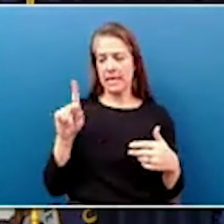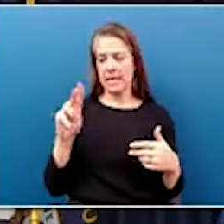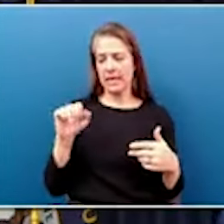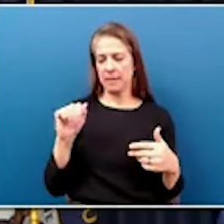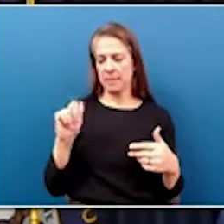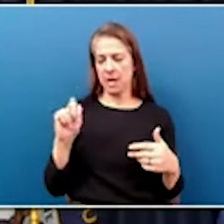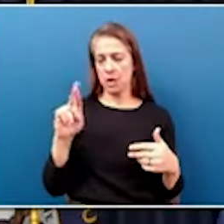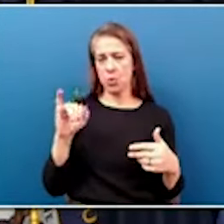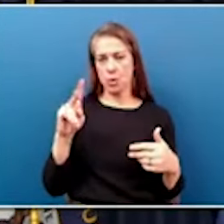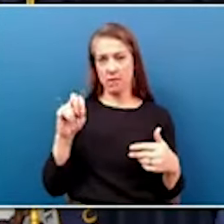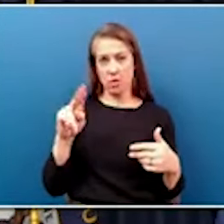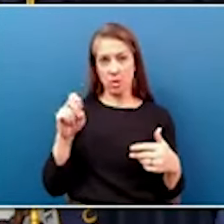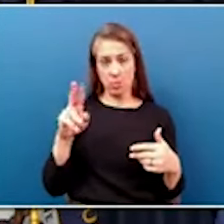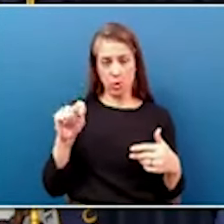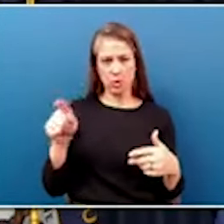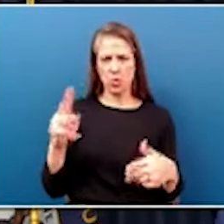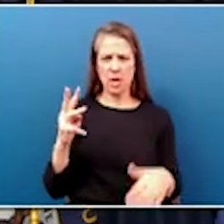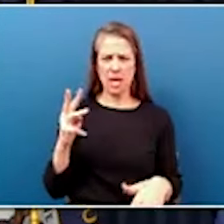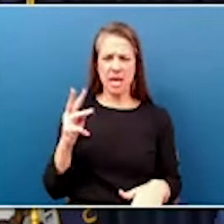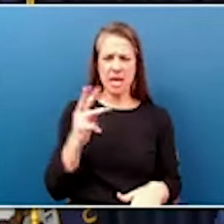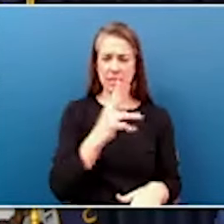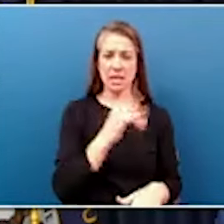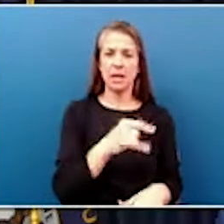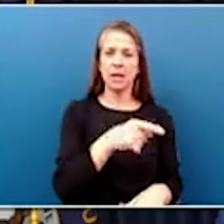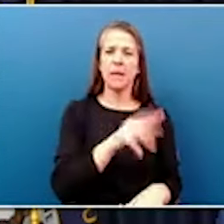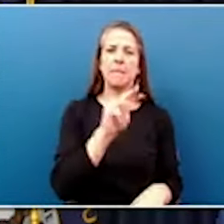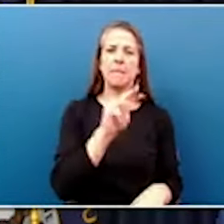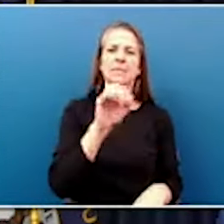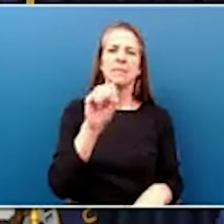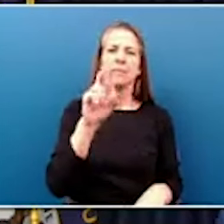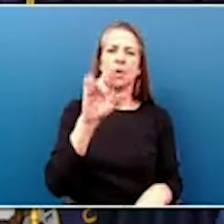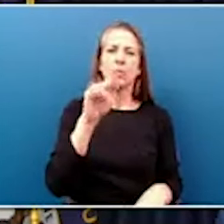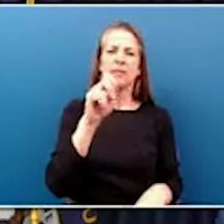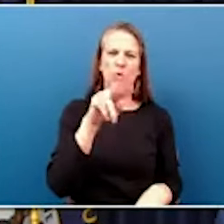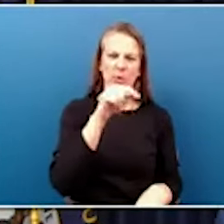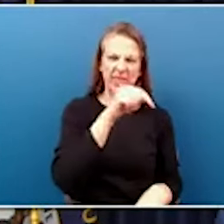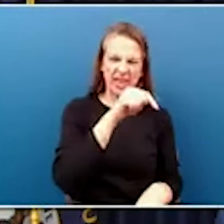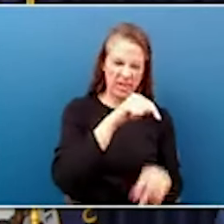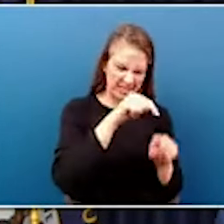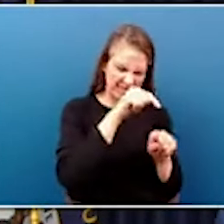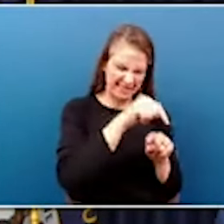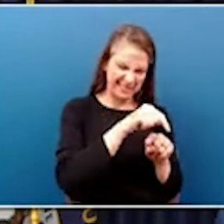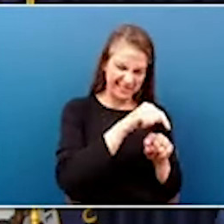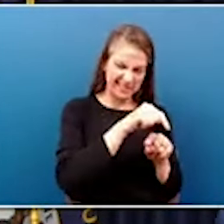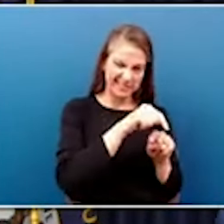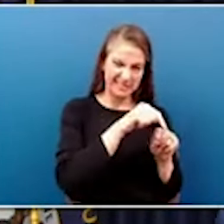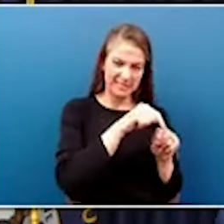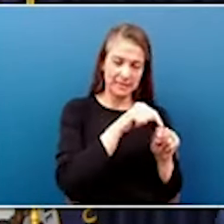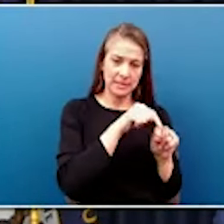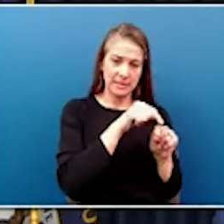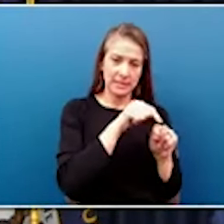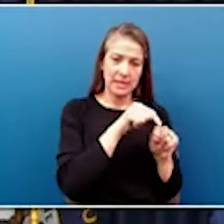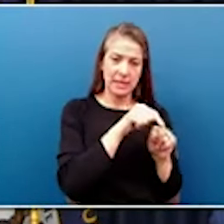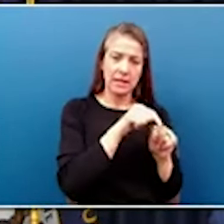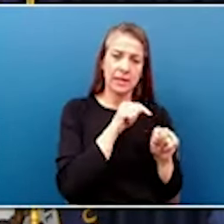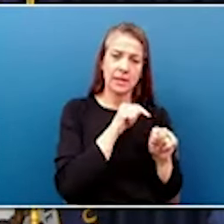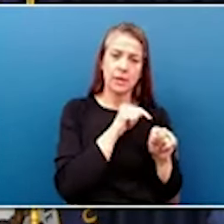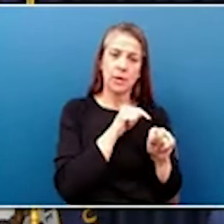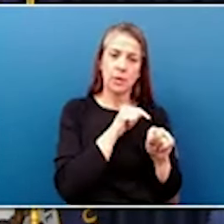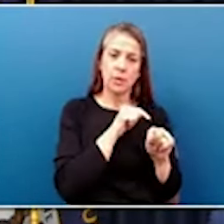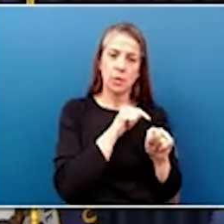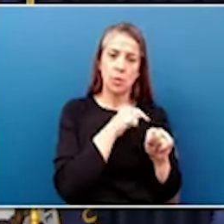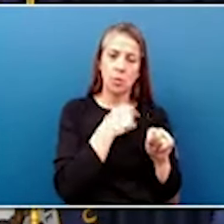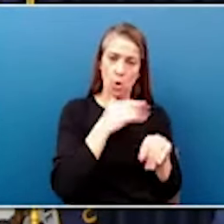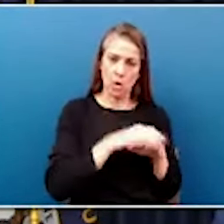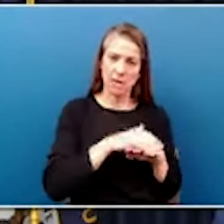Kentucky, right on the Mississippi River. Matter of fact, we're on the active river port in Kentucky on the Mississippi River. We're on a 10-acre